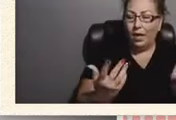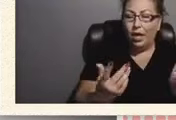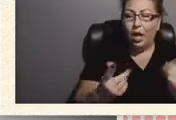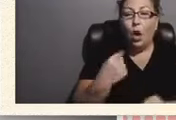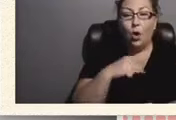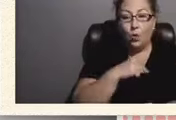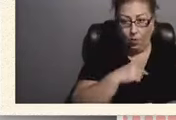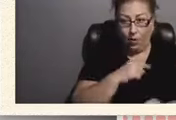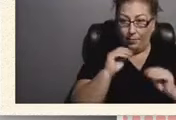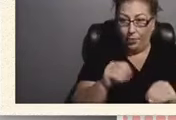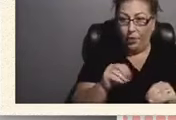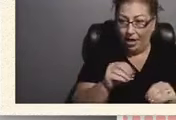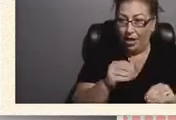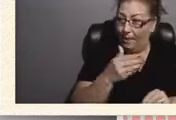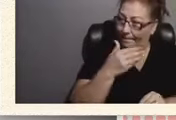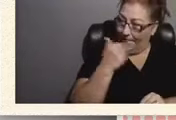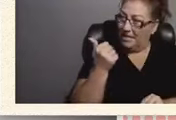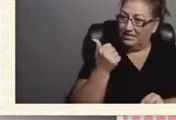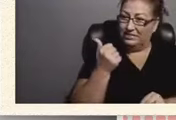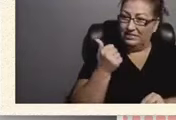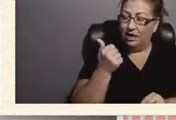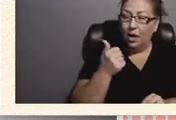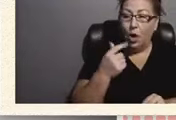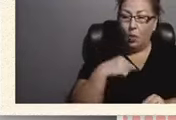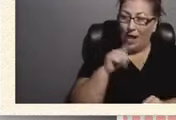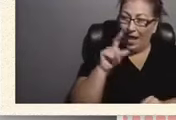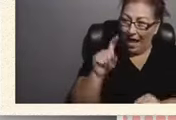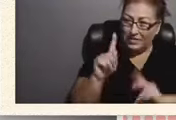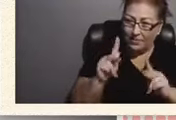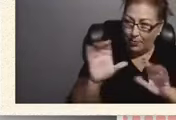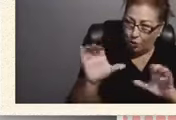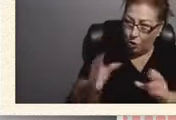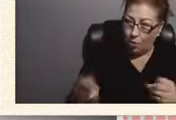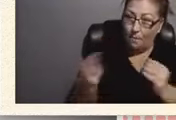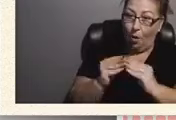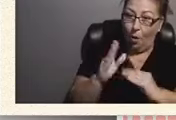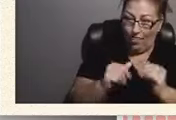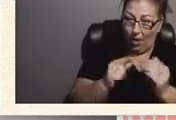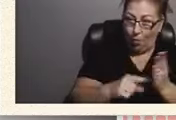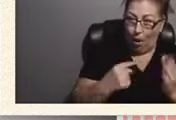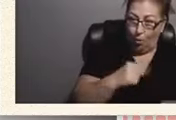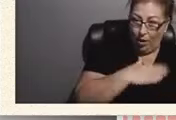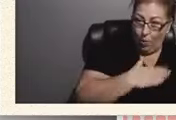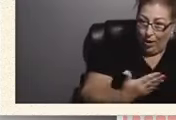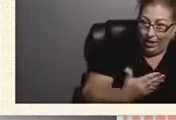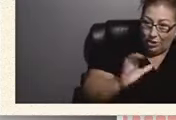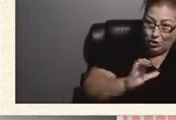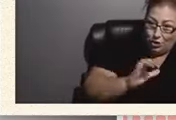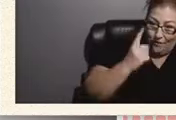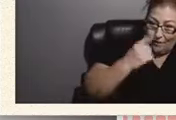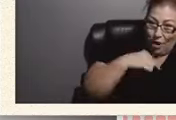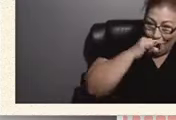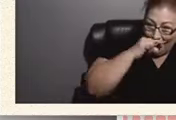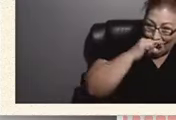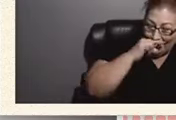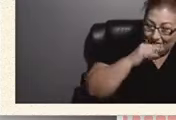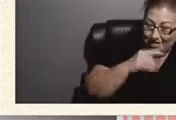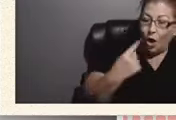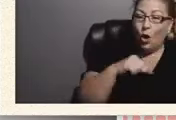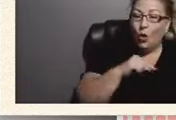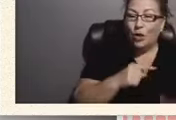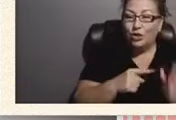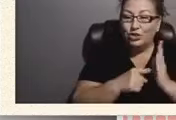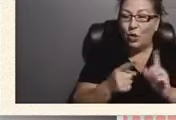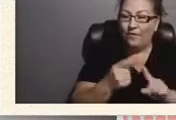forward? Are we asking people to do more than what we are willing to give to our kids? Or are we showing from our example